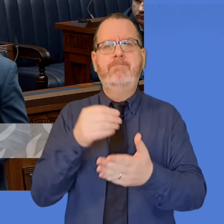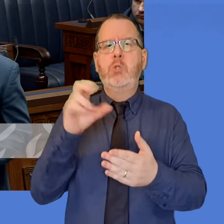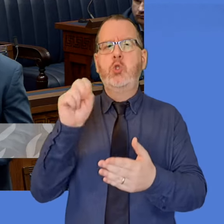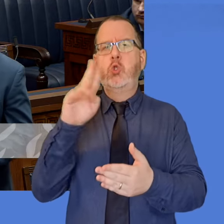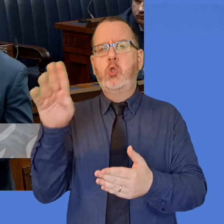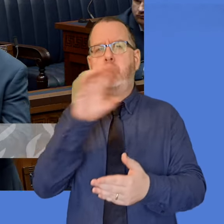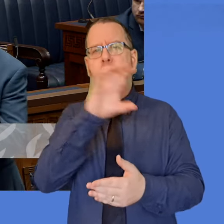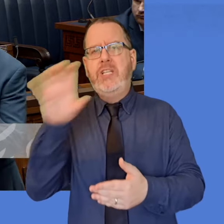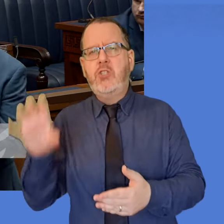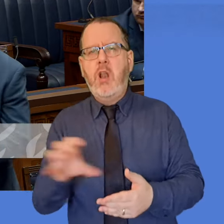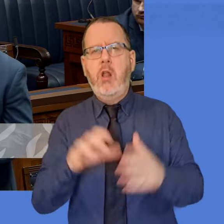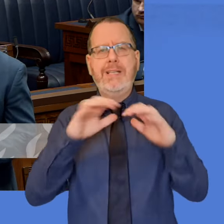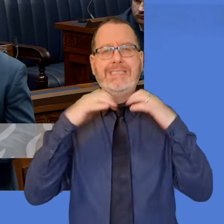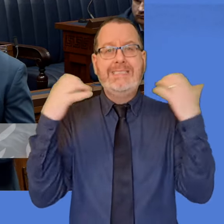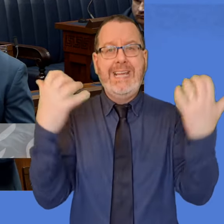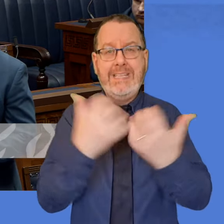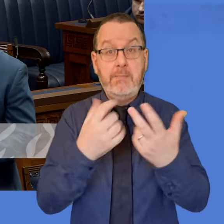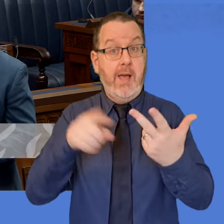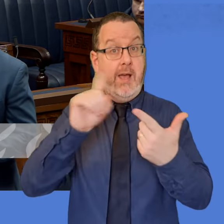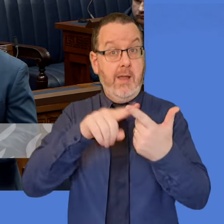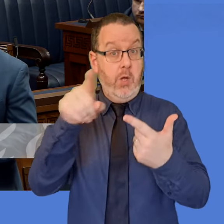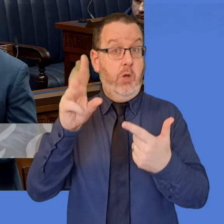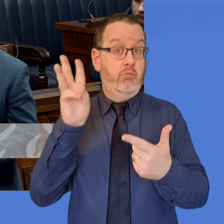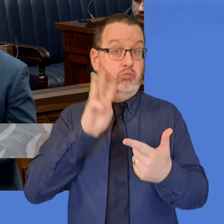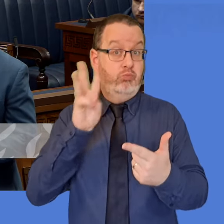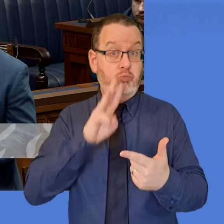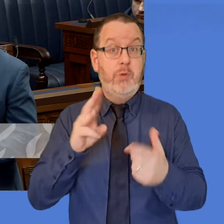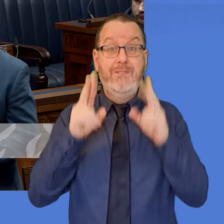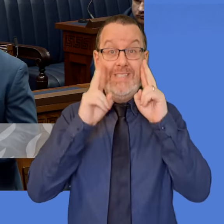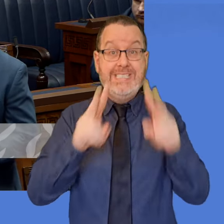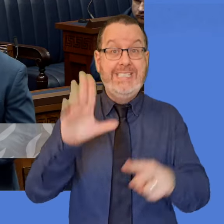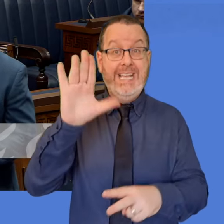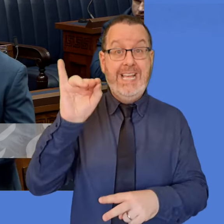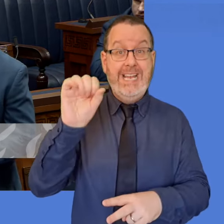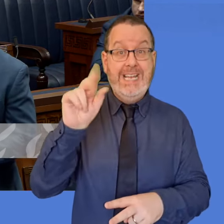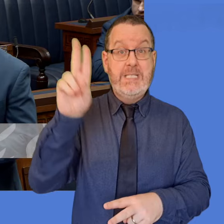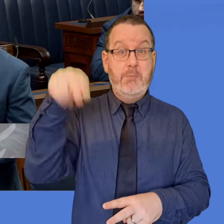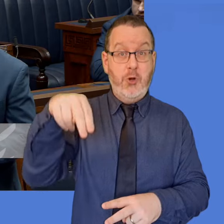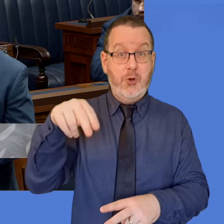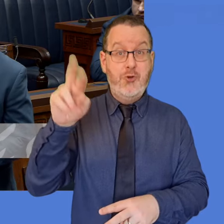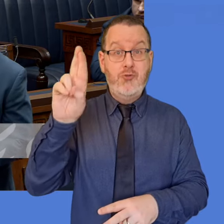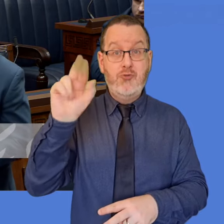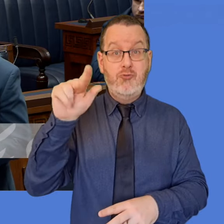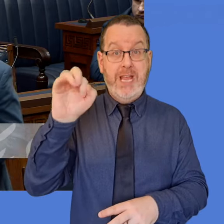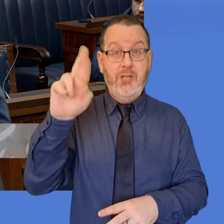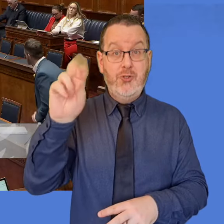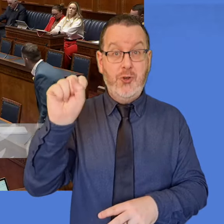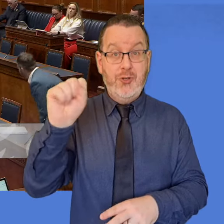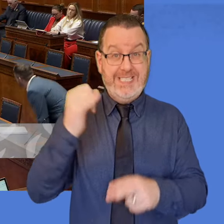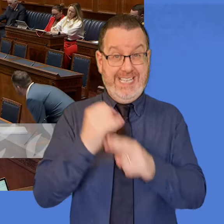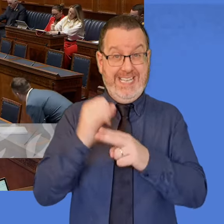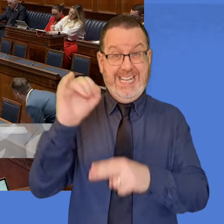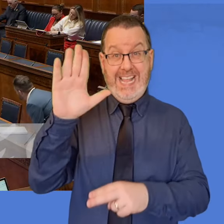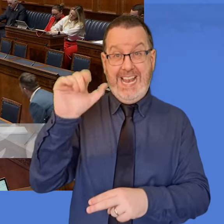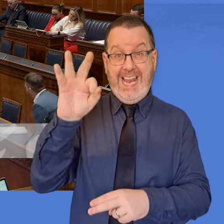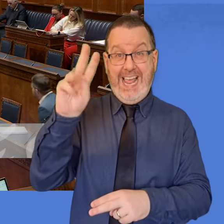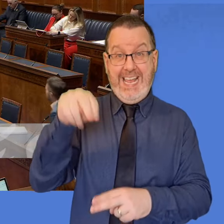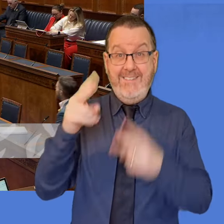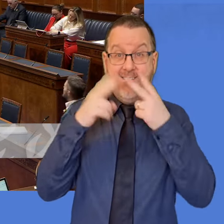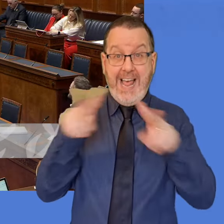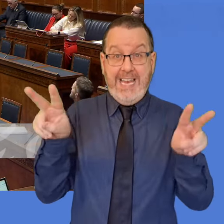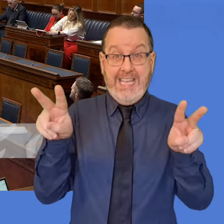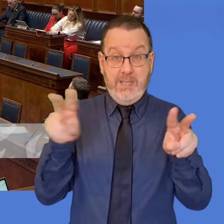the opportunity for the Minister, if he hasn't yet visited Lisbon Rangers and Leggan Valley Lisbon with me? have done so far to visit with myself. Mr. Minister.